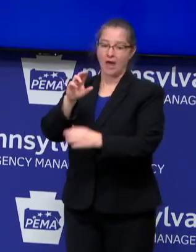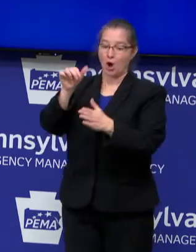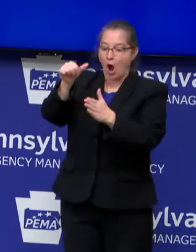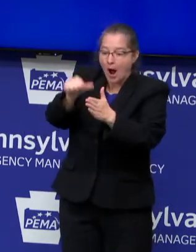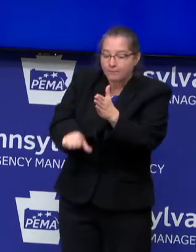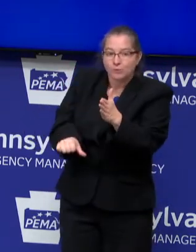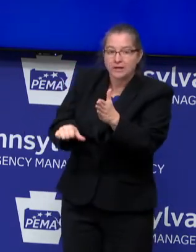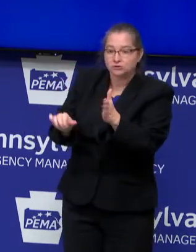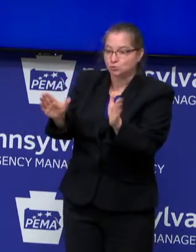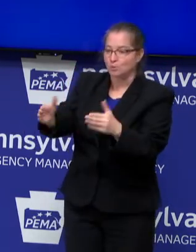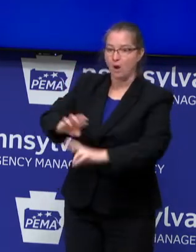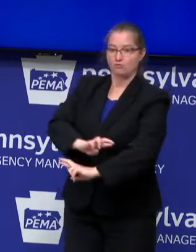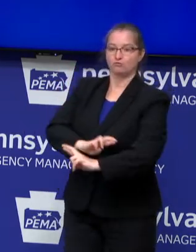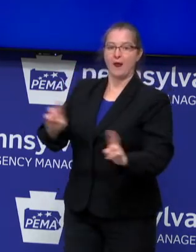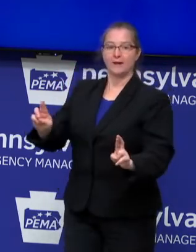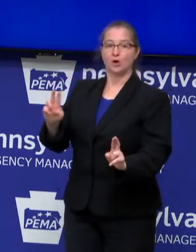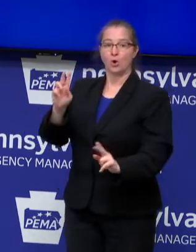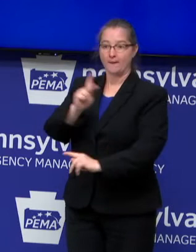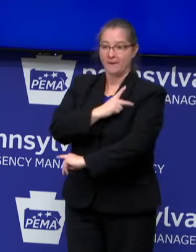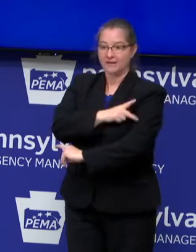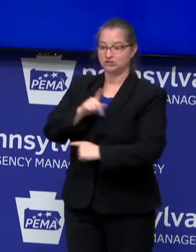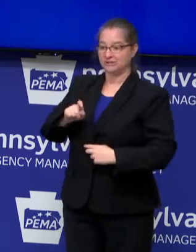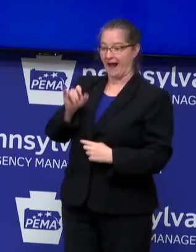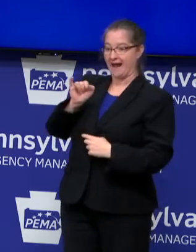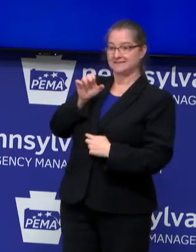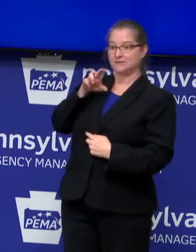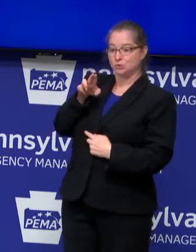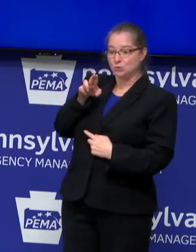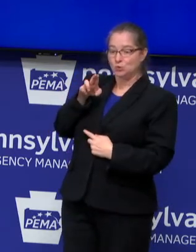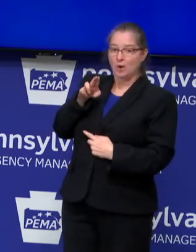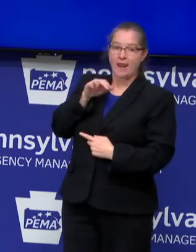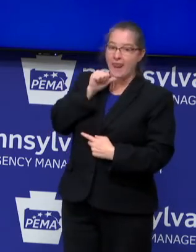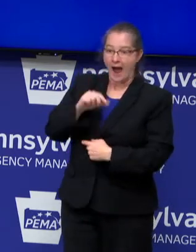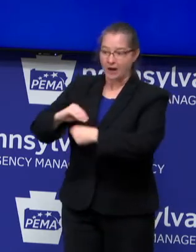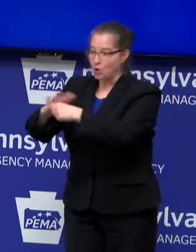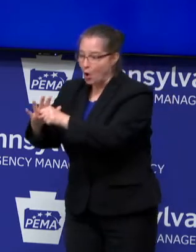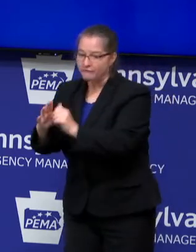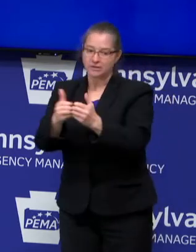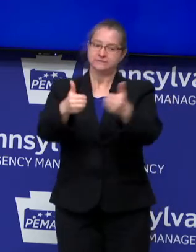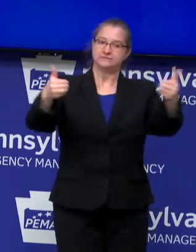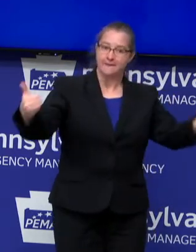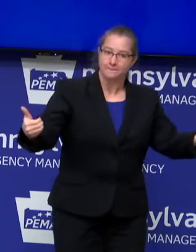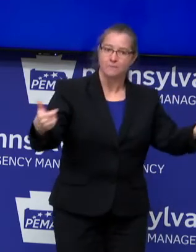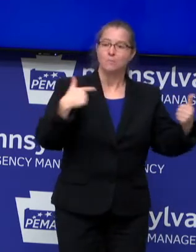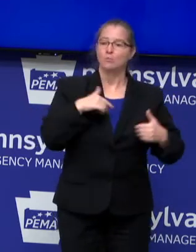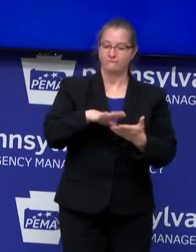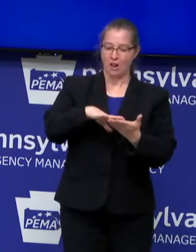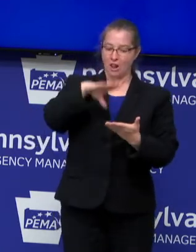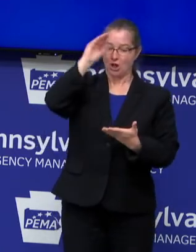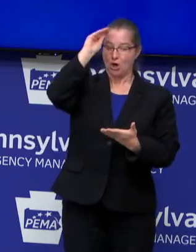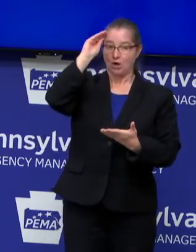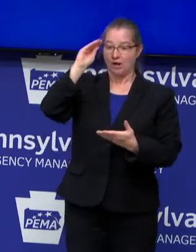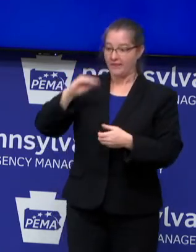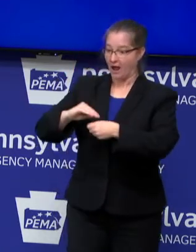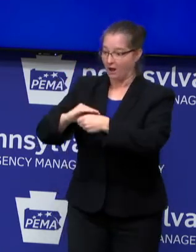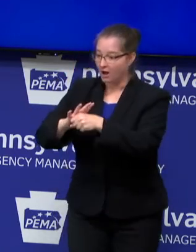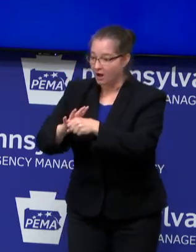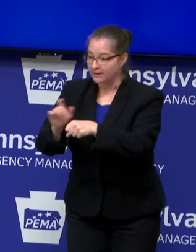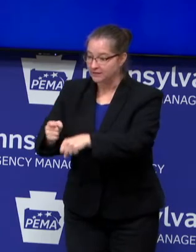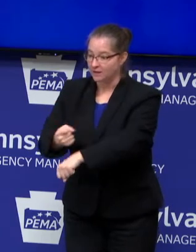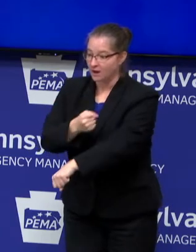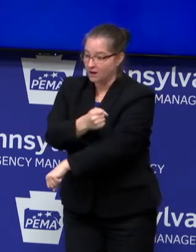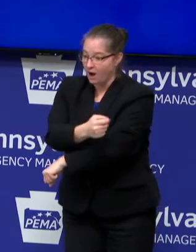operative care or ICU care or that's outside of COVID. We've learned what medications work when you need hospitalized,